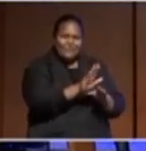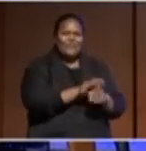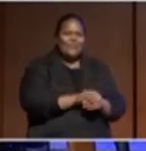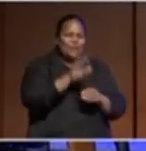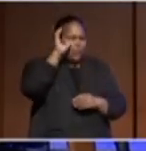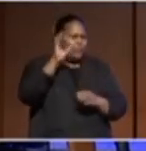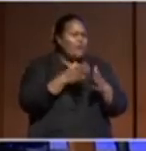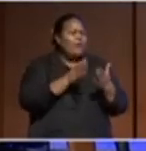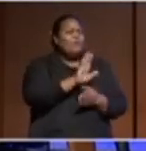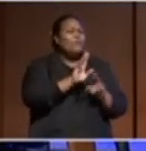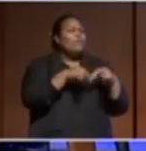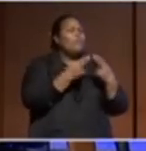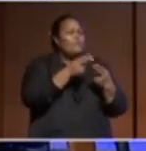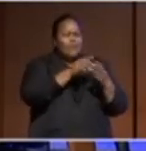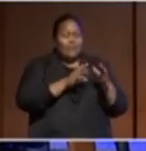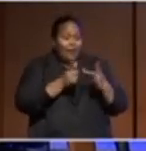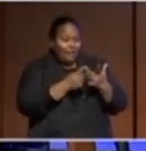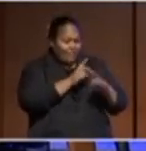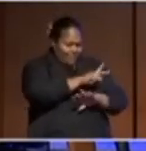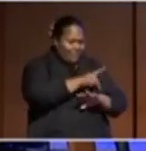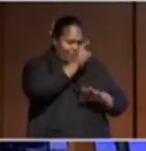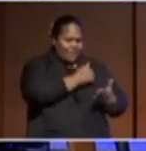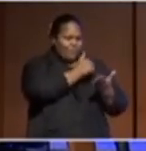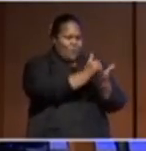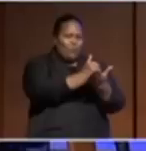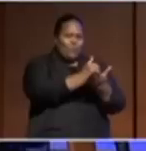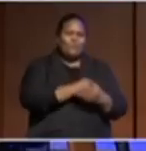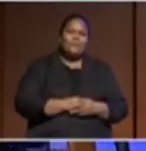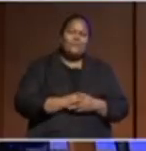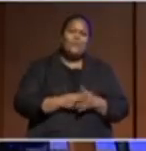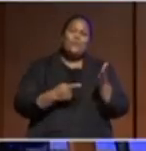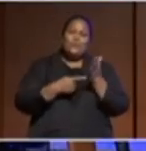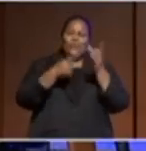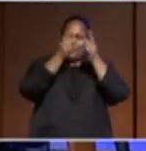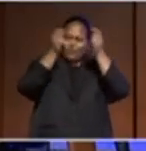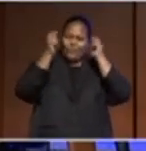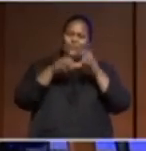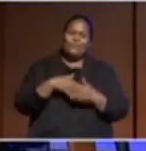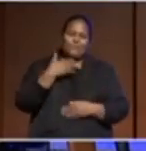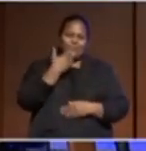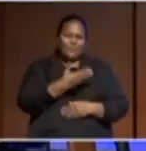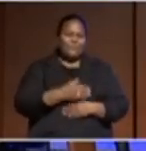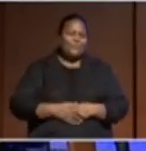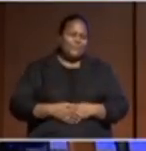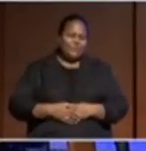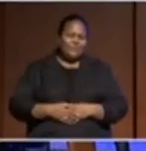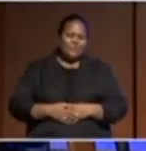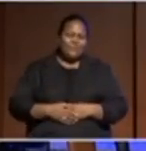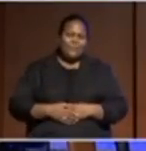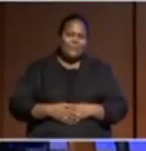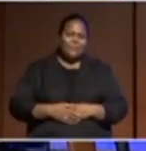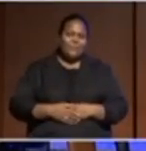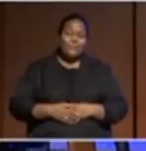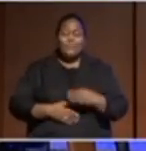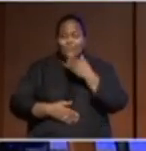So these are really critical efforts by the government of Tuvalu. So thank you, Minister Kofi. Thank you. Thank you, Audrey. reflections. Thank